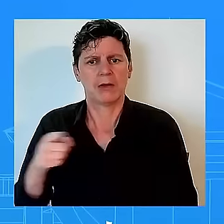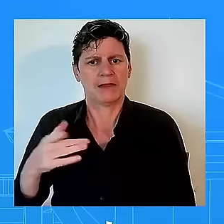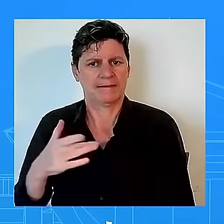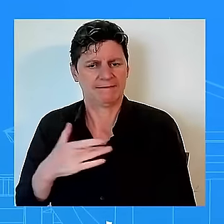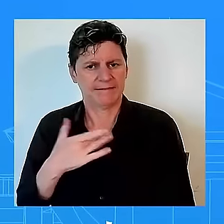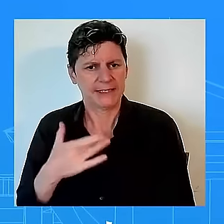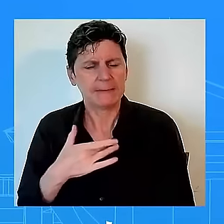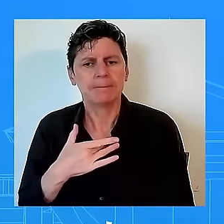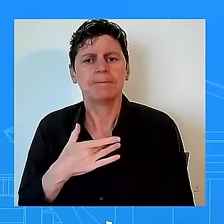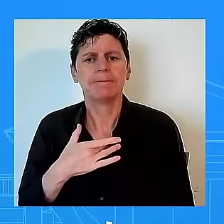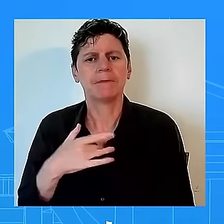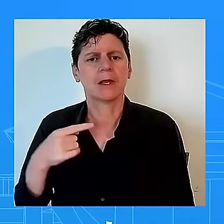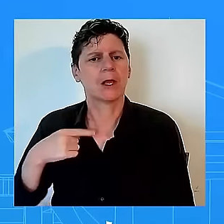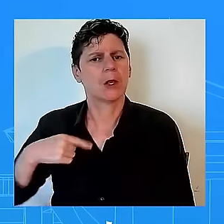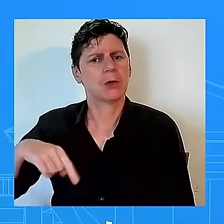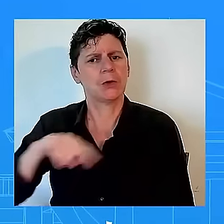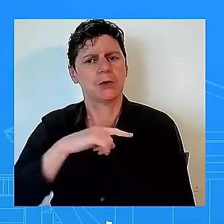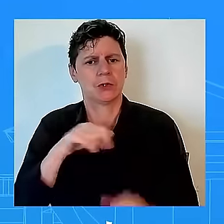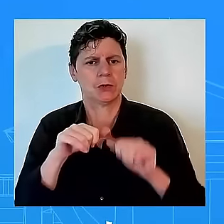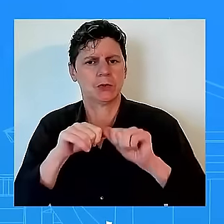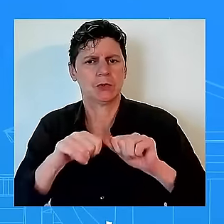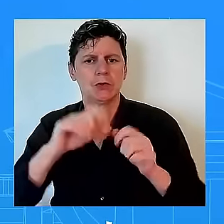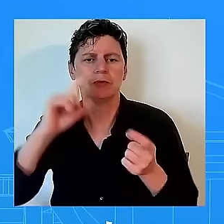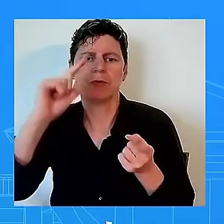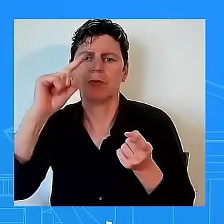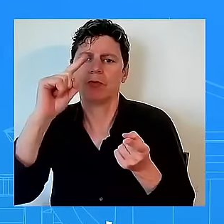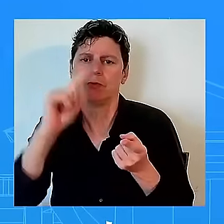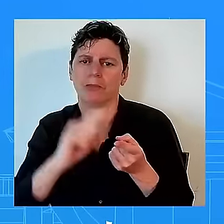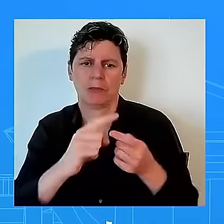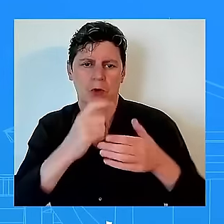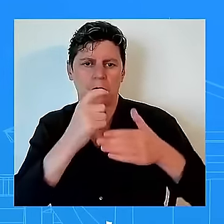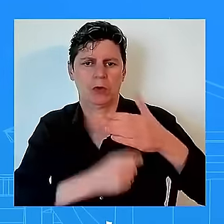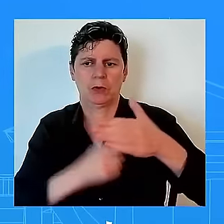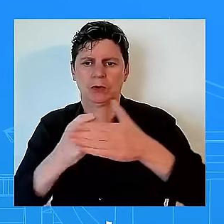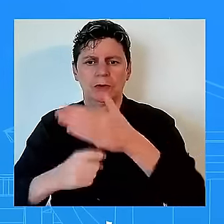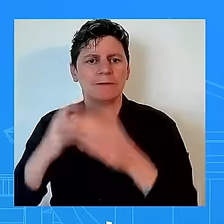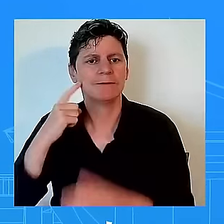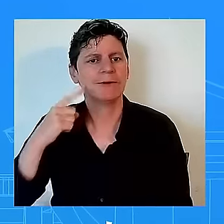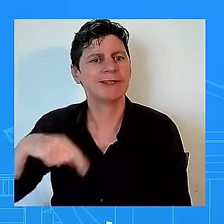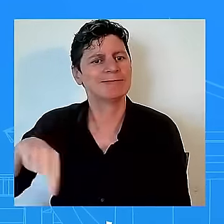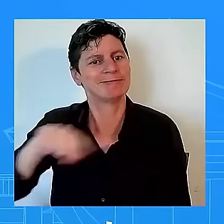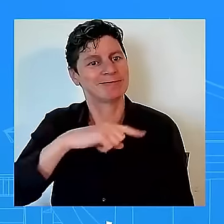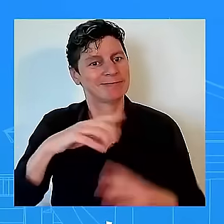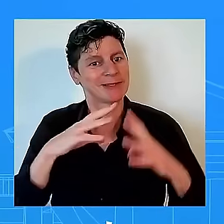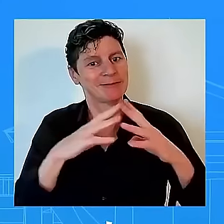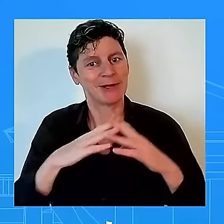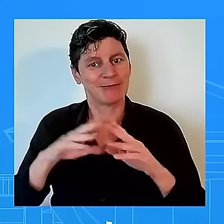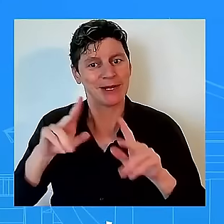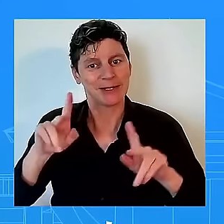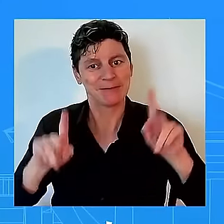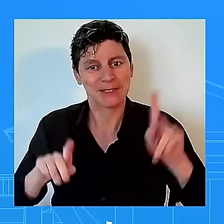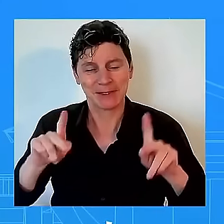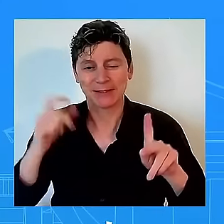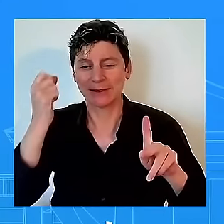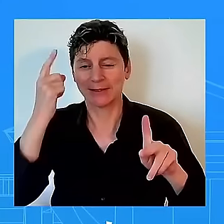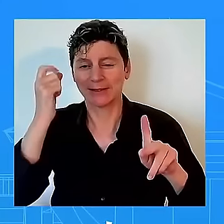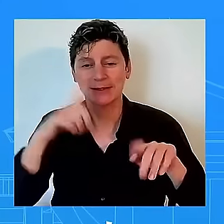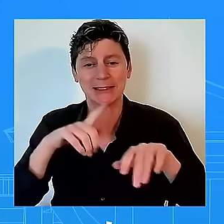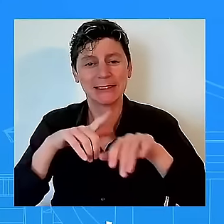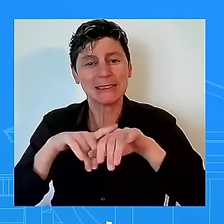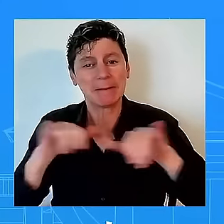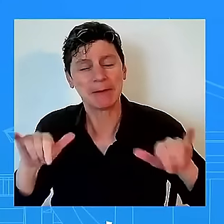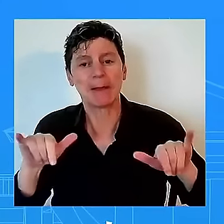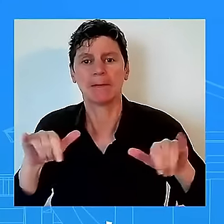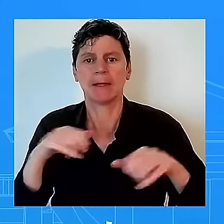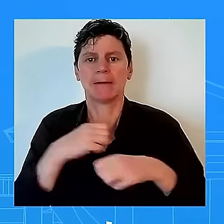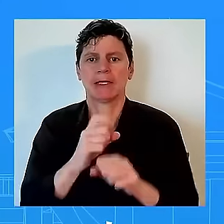lower costs for americans uh but also at the same time make sure that uh we're increasing uh wages and that's what